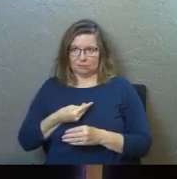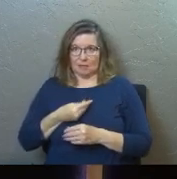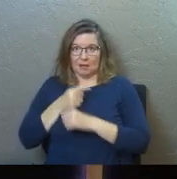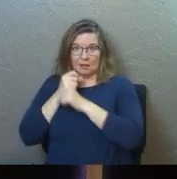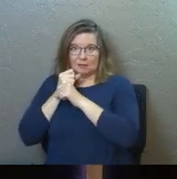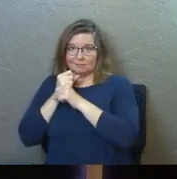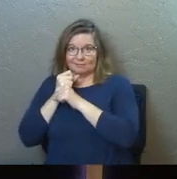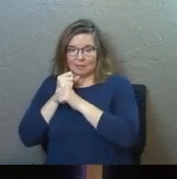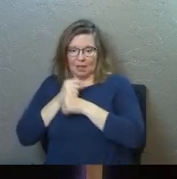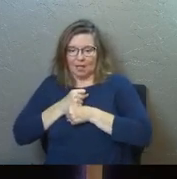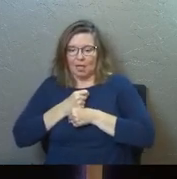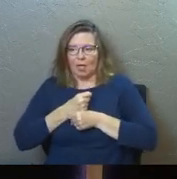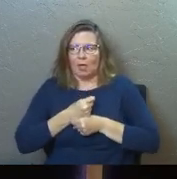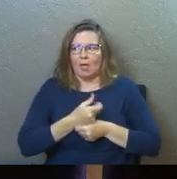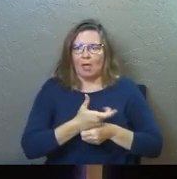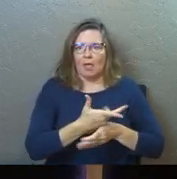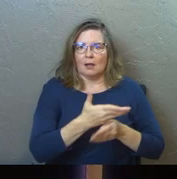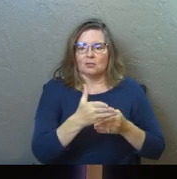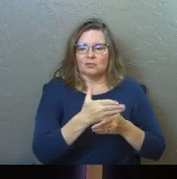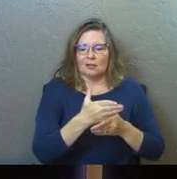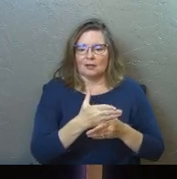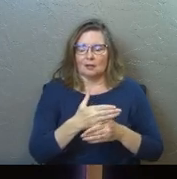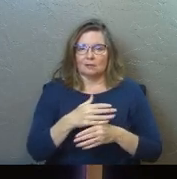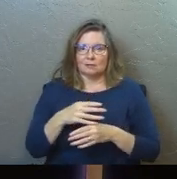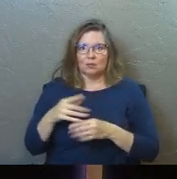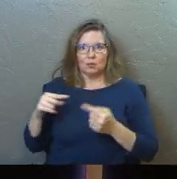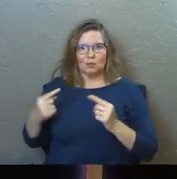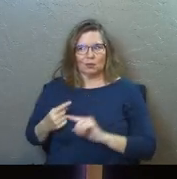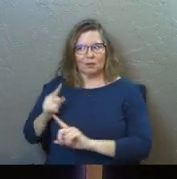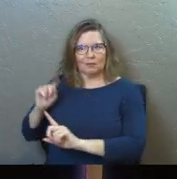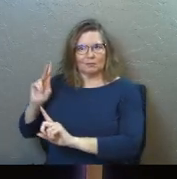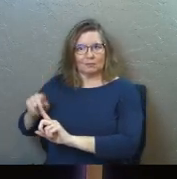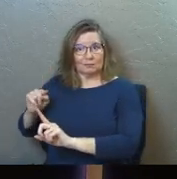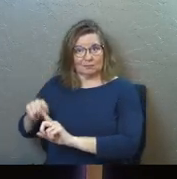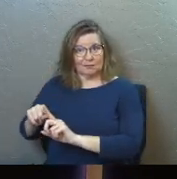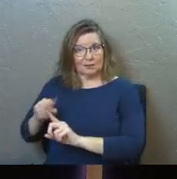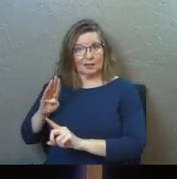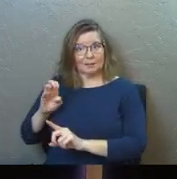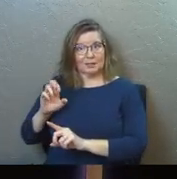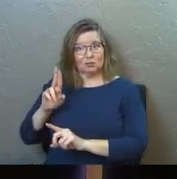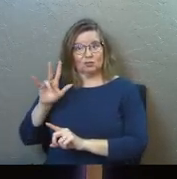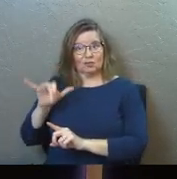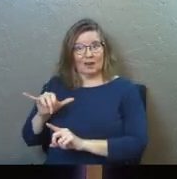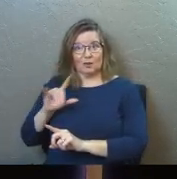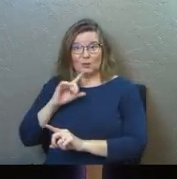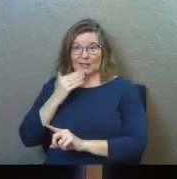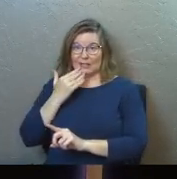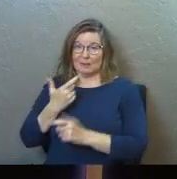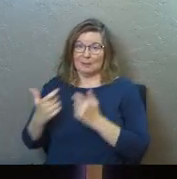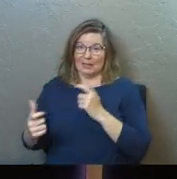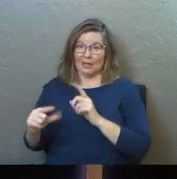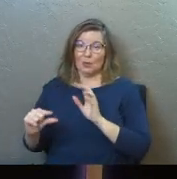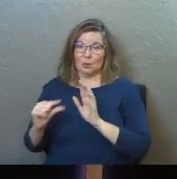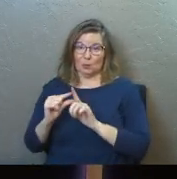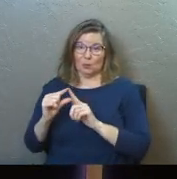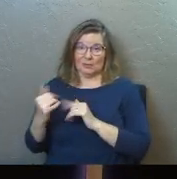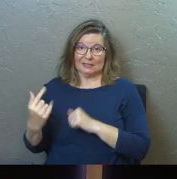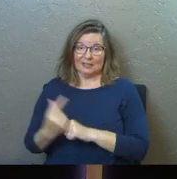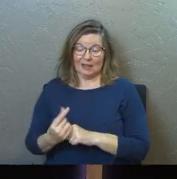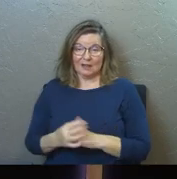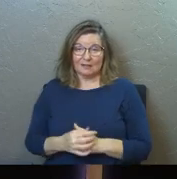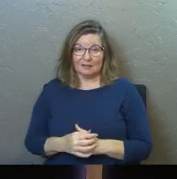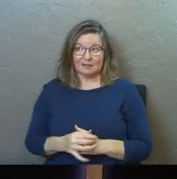you shared it with somebody else, there's a betrayal in that, isn't betray a really big word today, it's a big word,